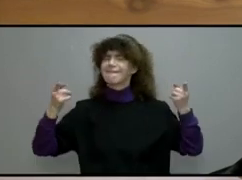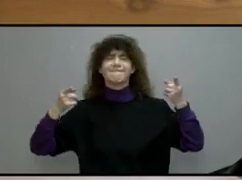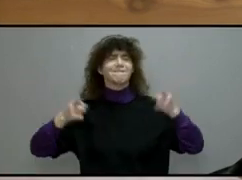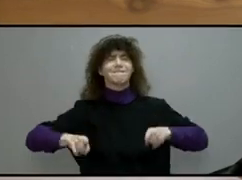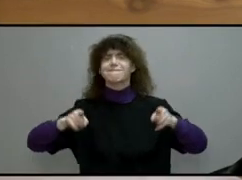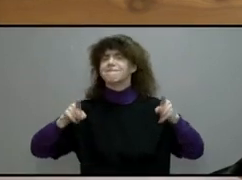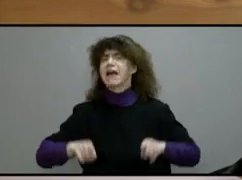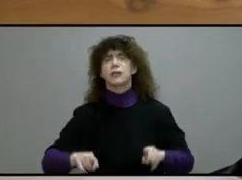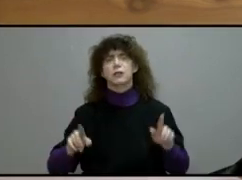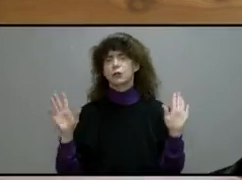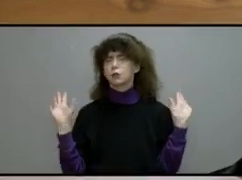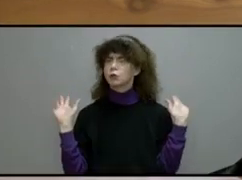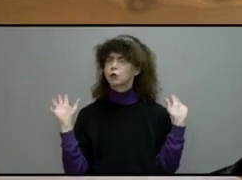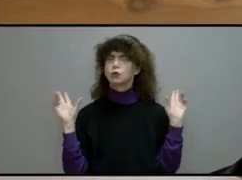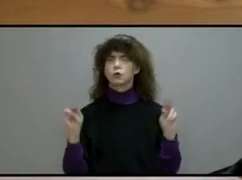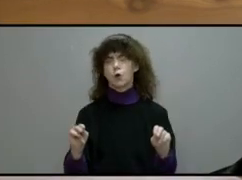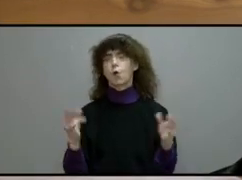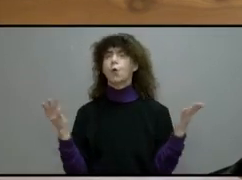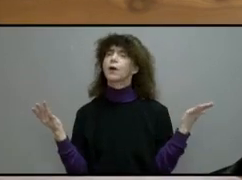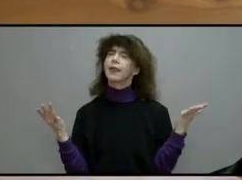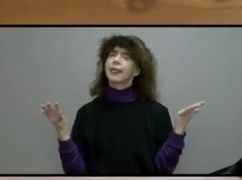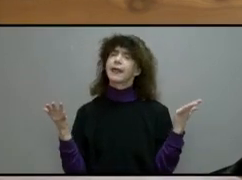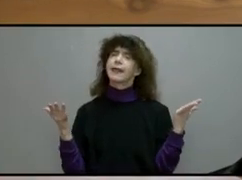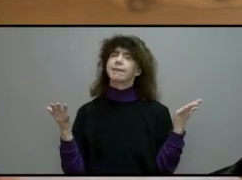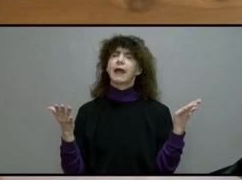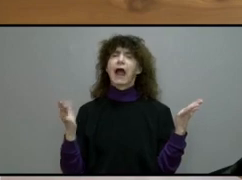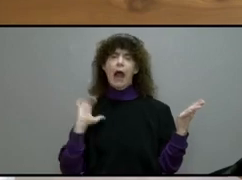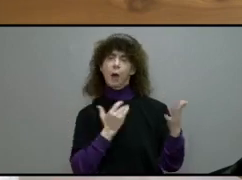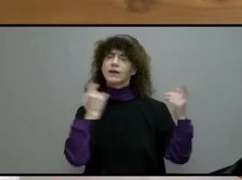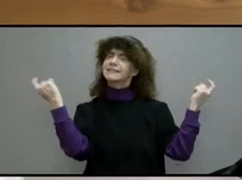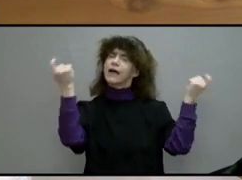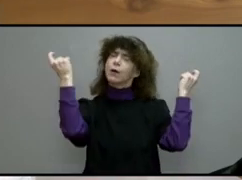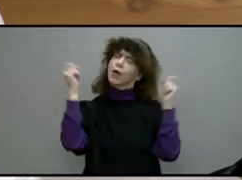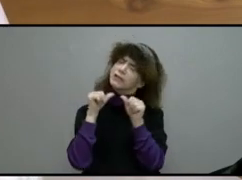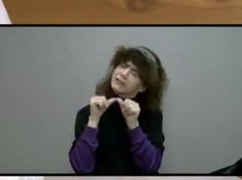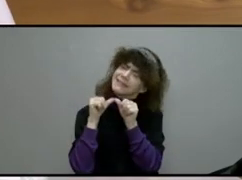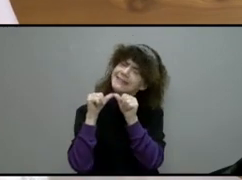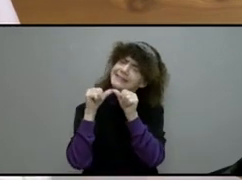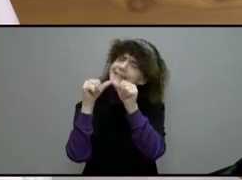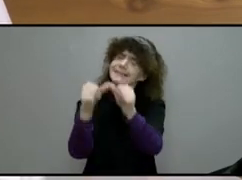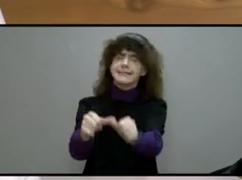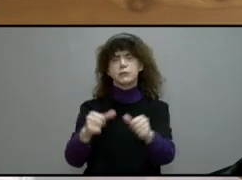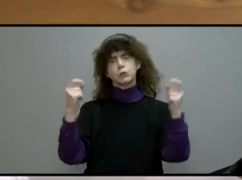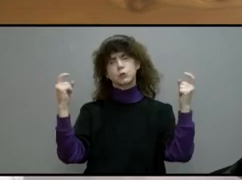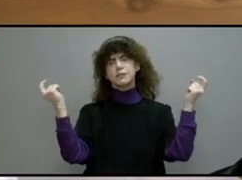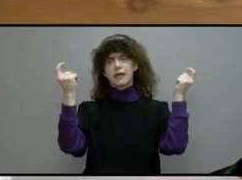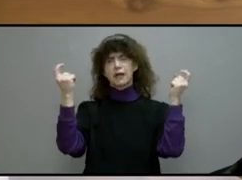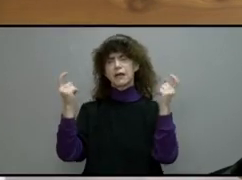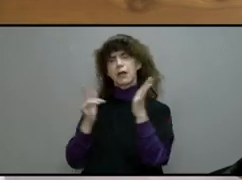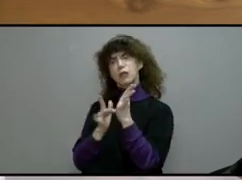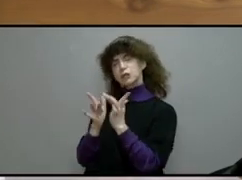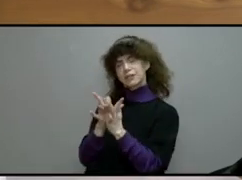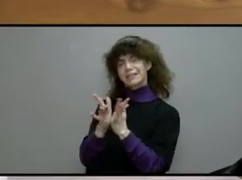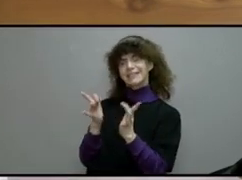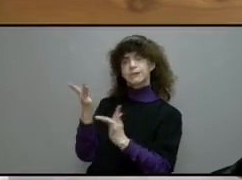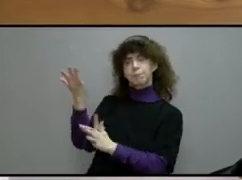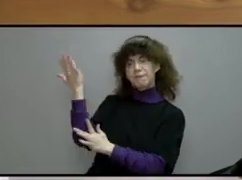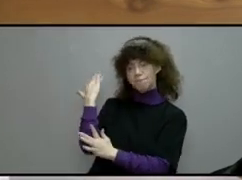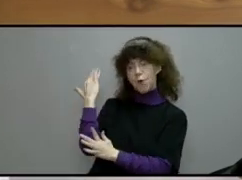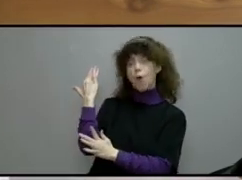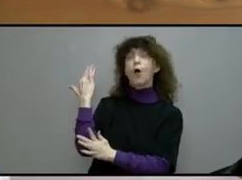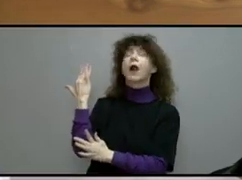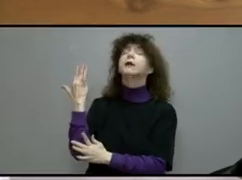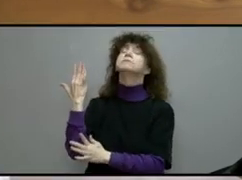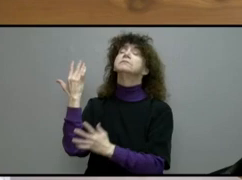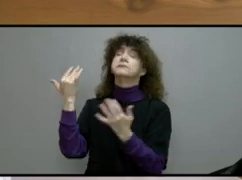and done. Rather, it is an ongoing thing. Jesus was, is now,